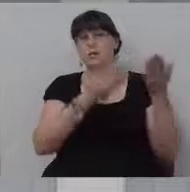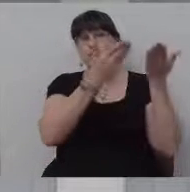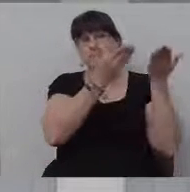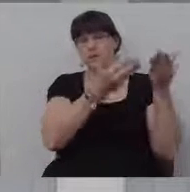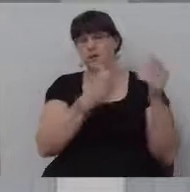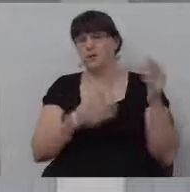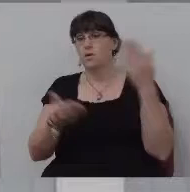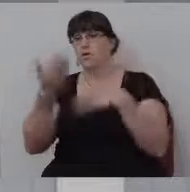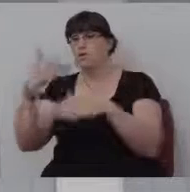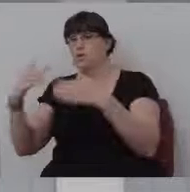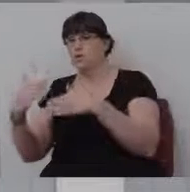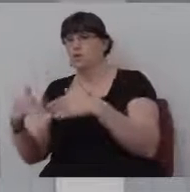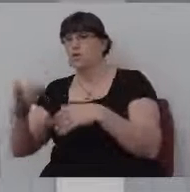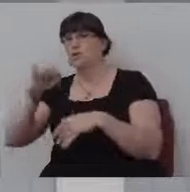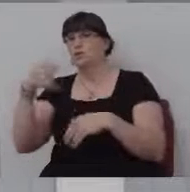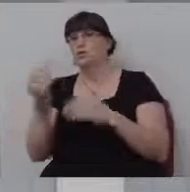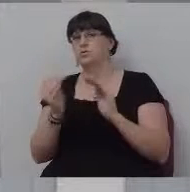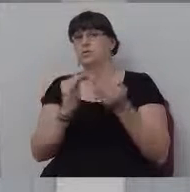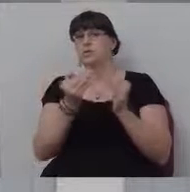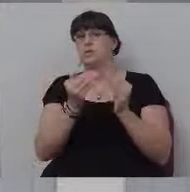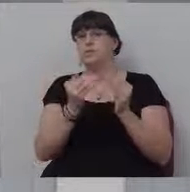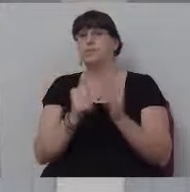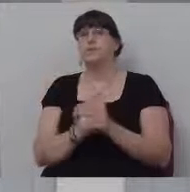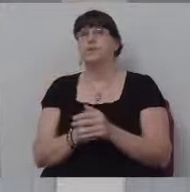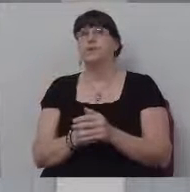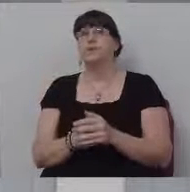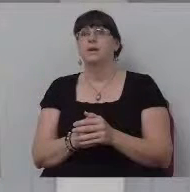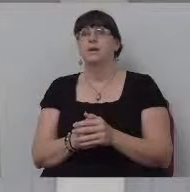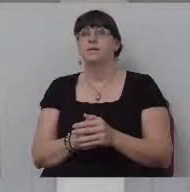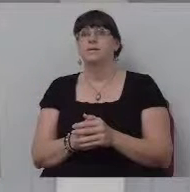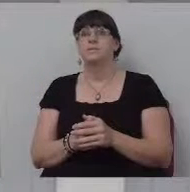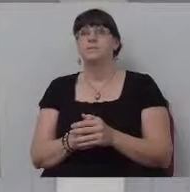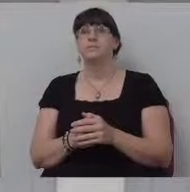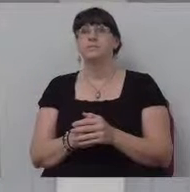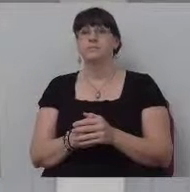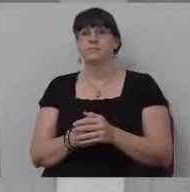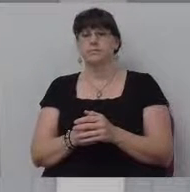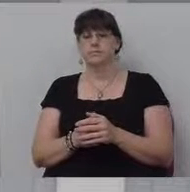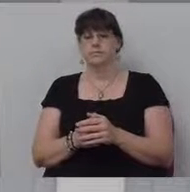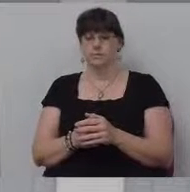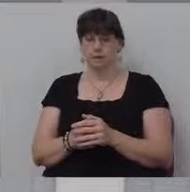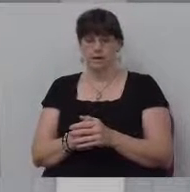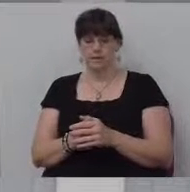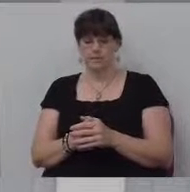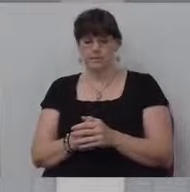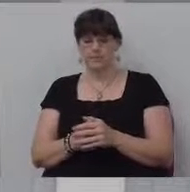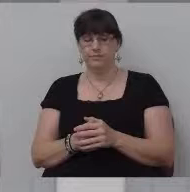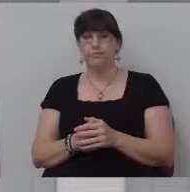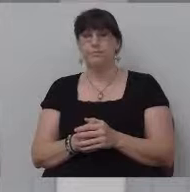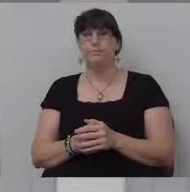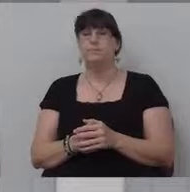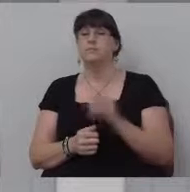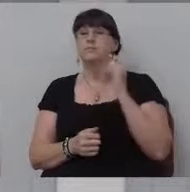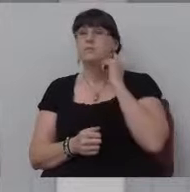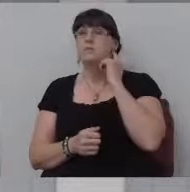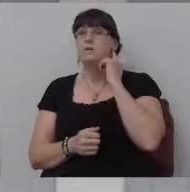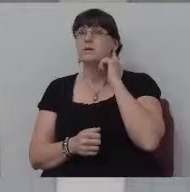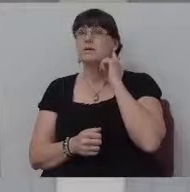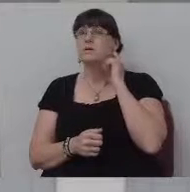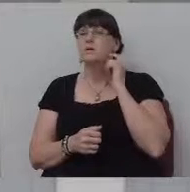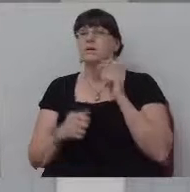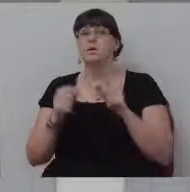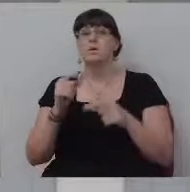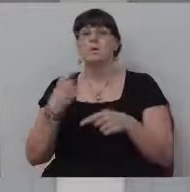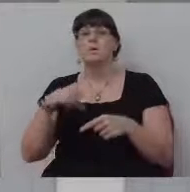back to Jerusalem. And again, since the word is supplied, we can't go to the, to the Greek and be able to look up in the Greek what the word journey